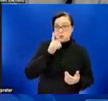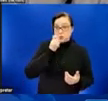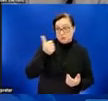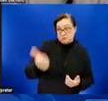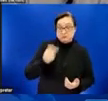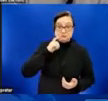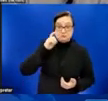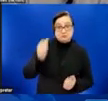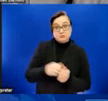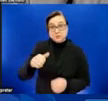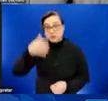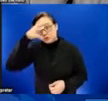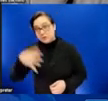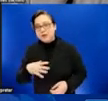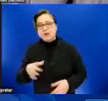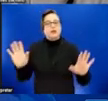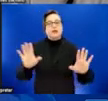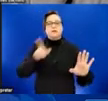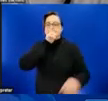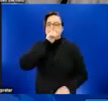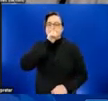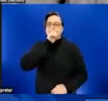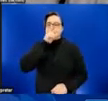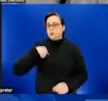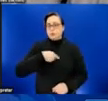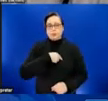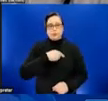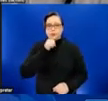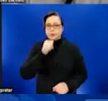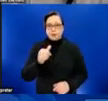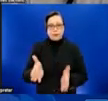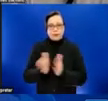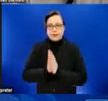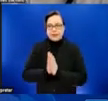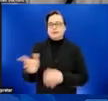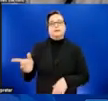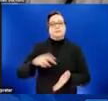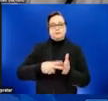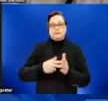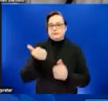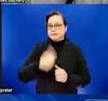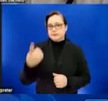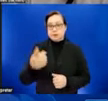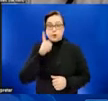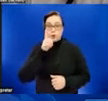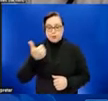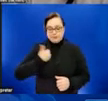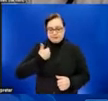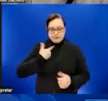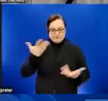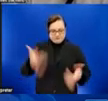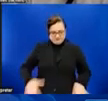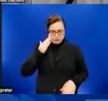skirting any stigma associated with the specific criteria making them eligible. Next slide, please.